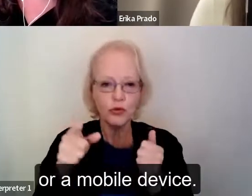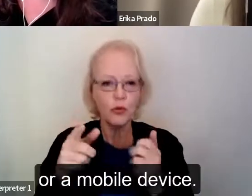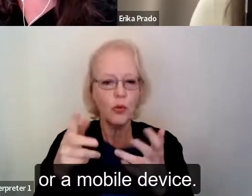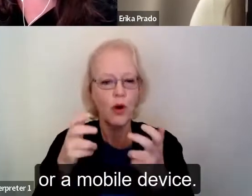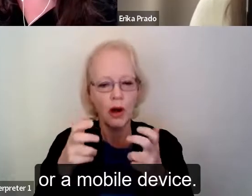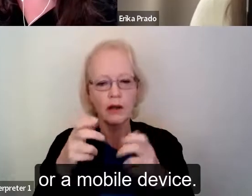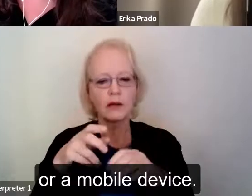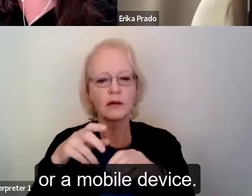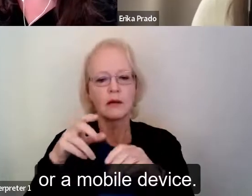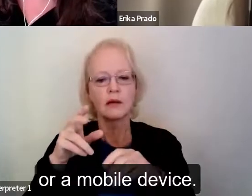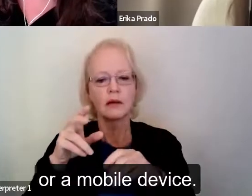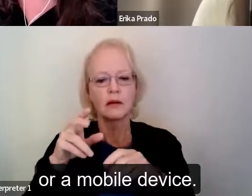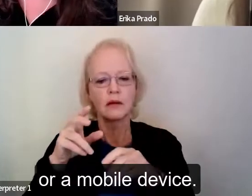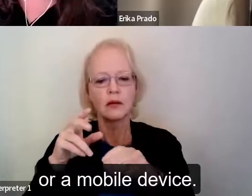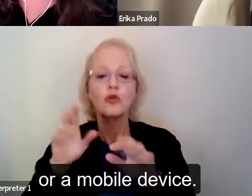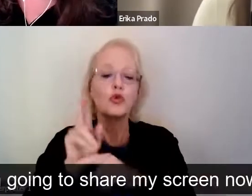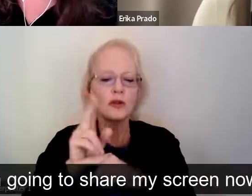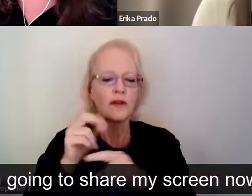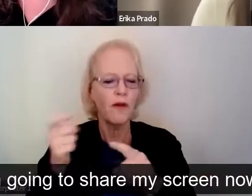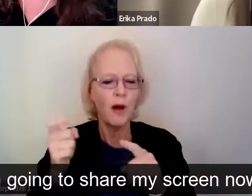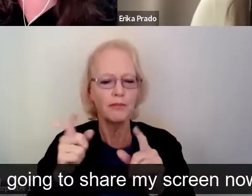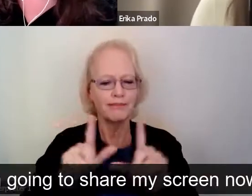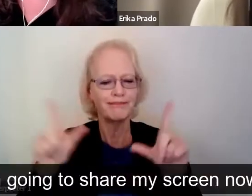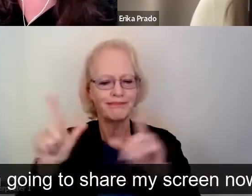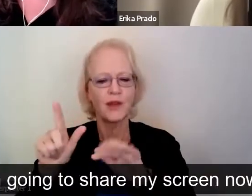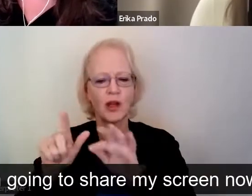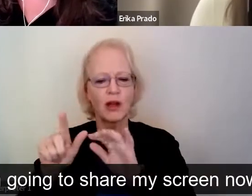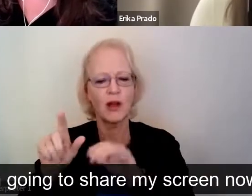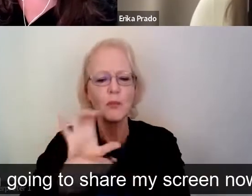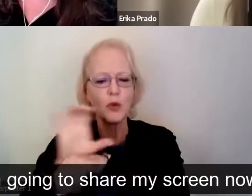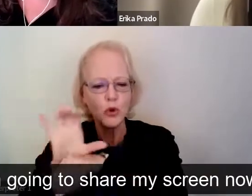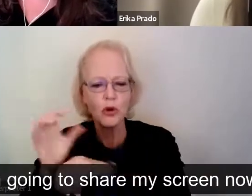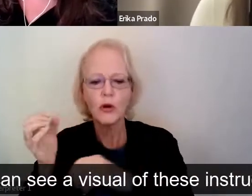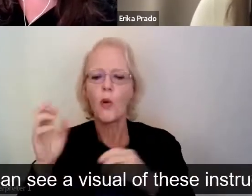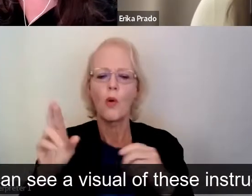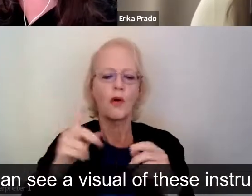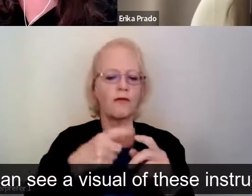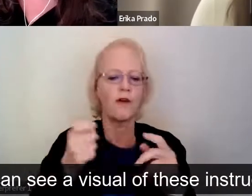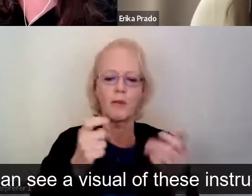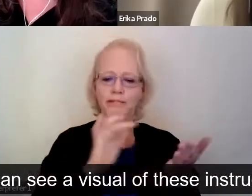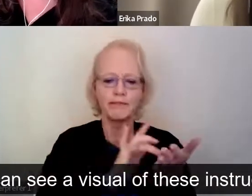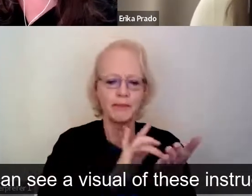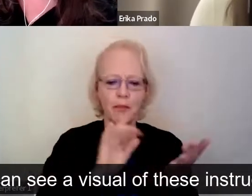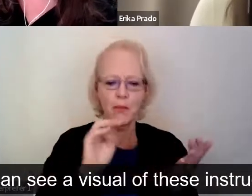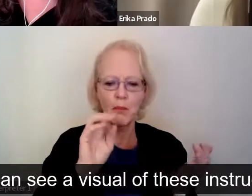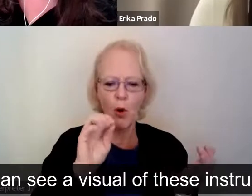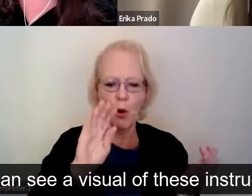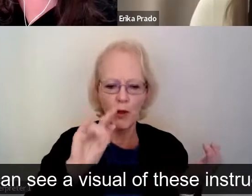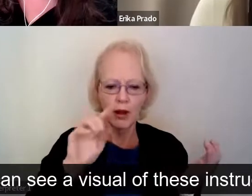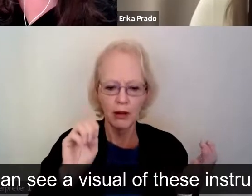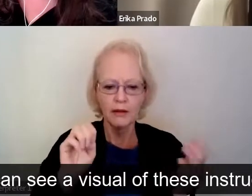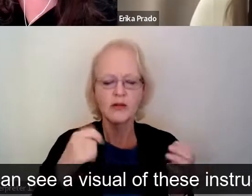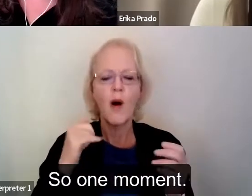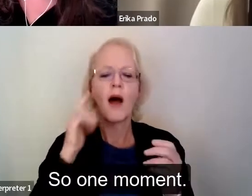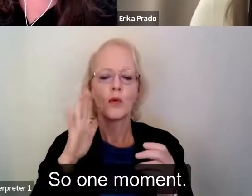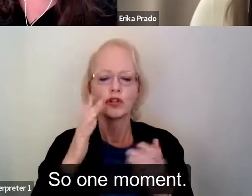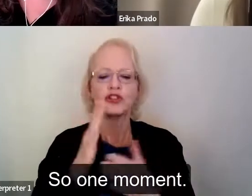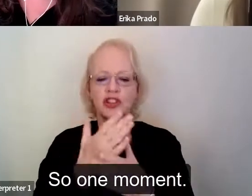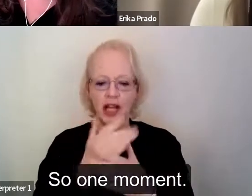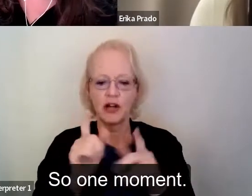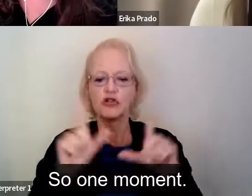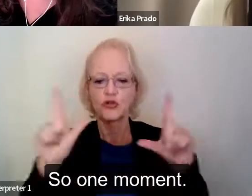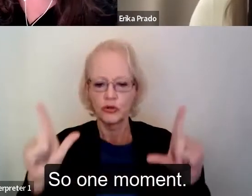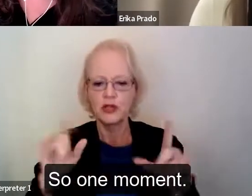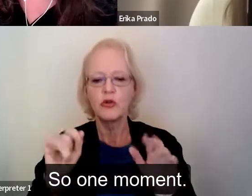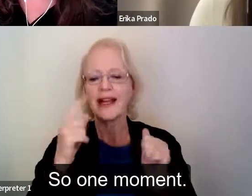computer or a mobile device. I am going to share my screen now so you can see a visual of these instructions. So, one